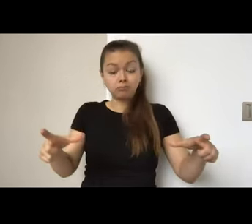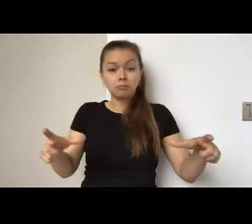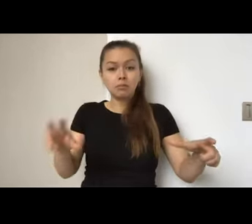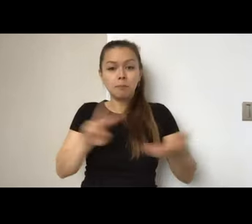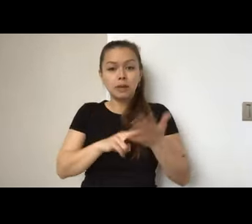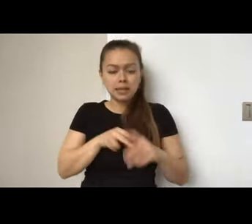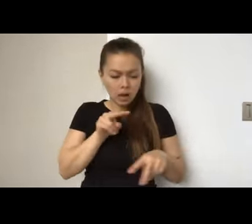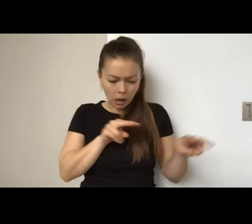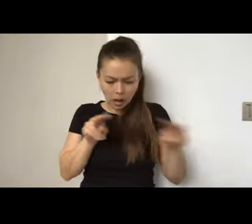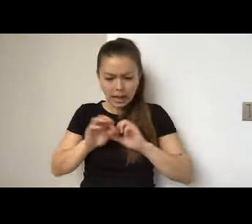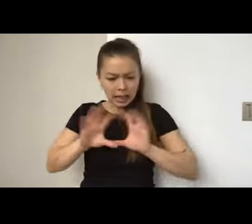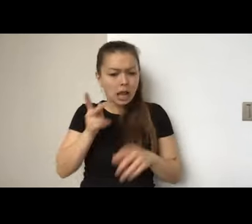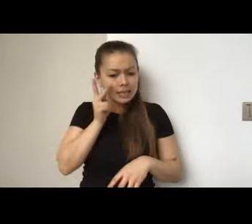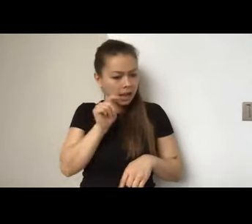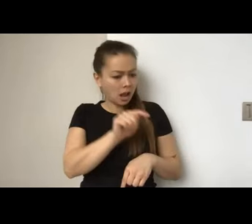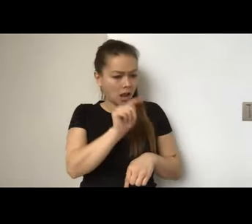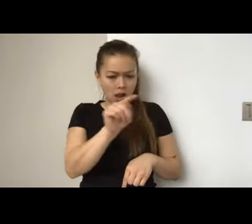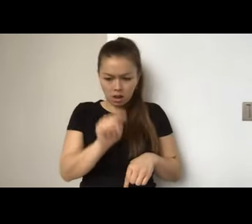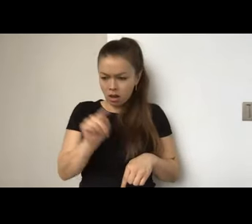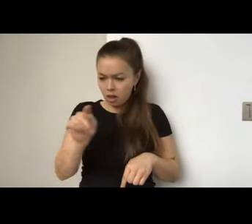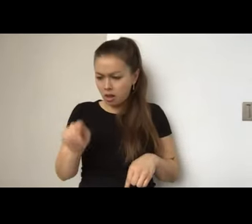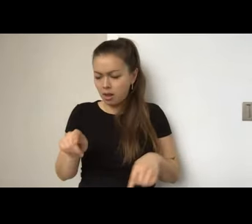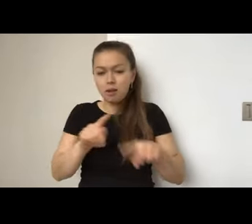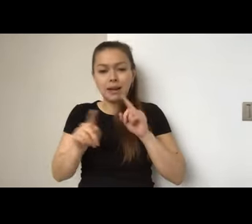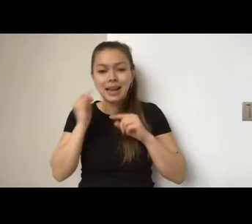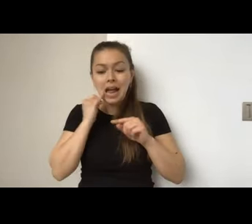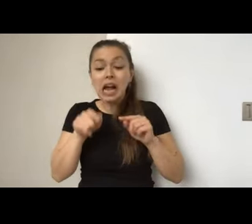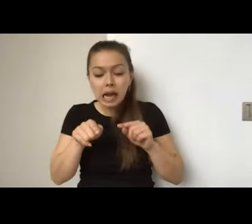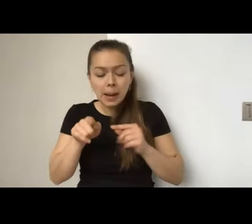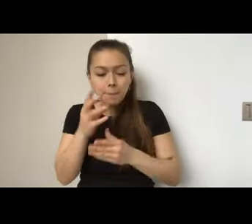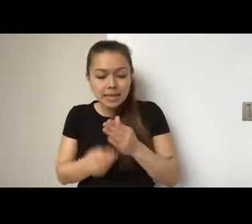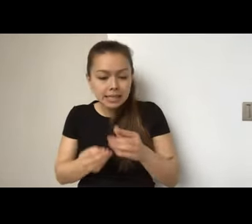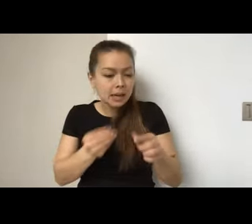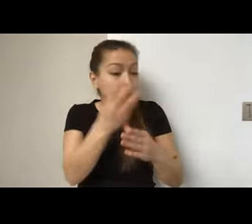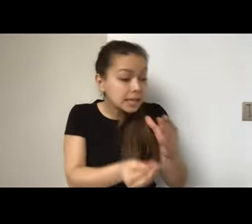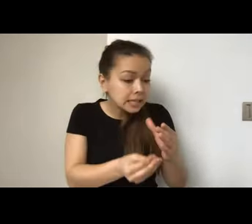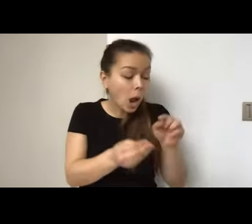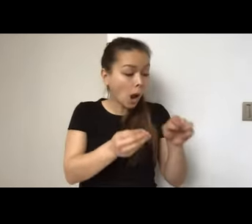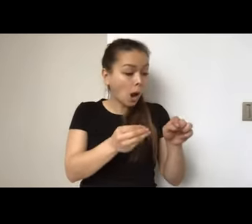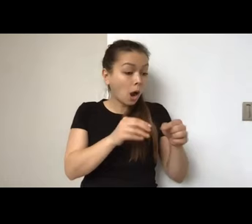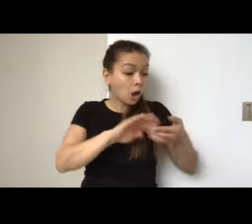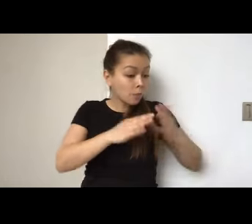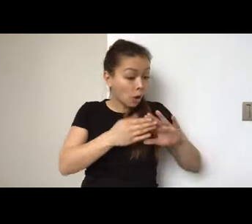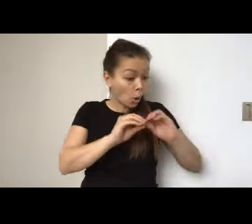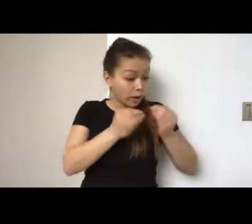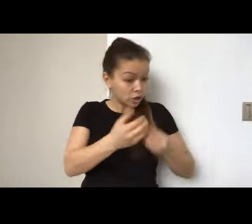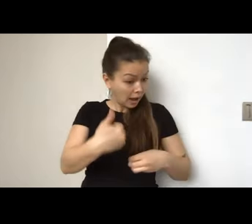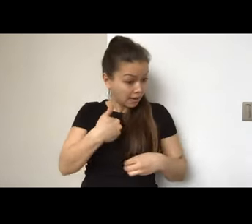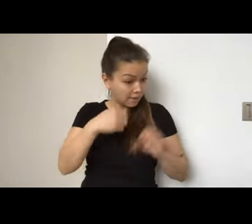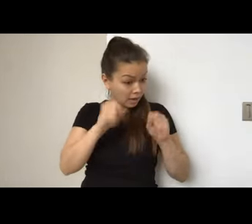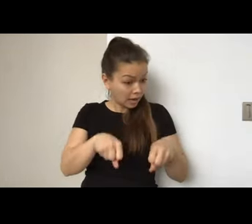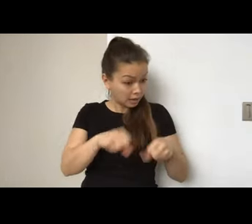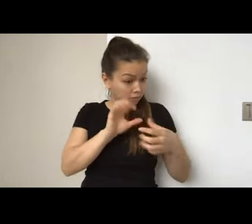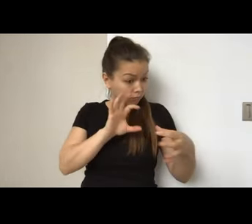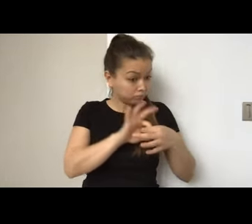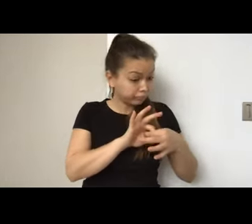um, or, you know, touch base with community organizations there to see if they could connect us with stories. The second part of that was finding out how do